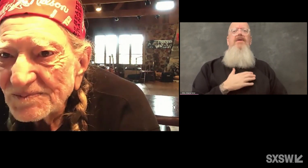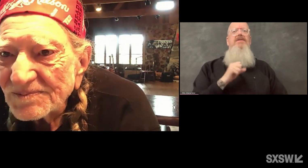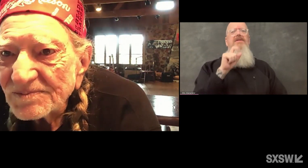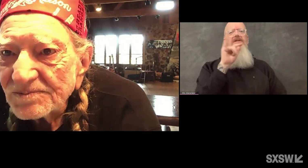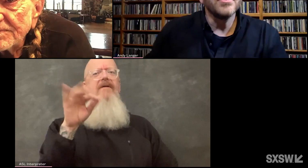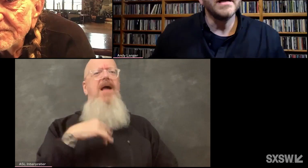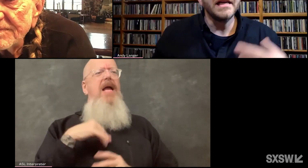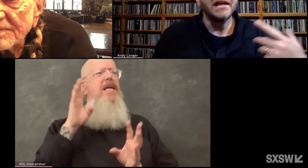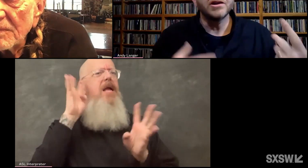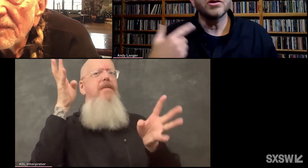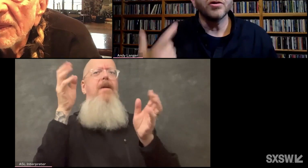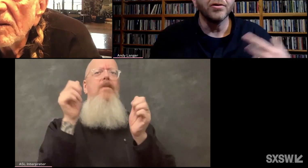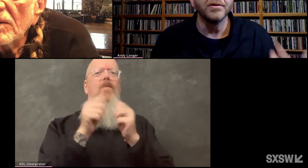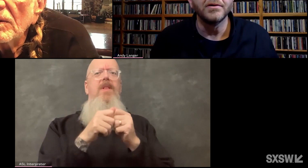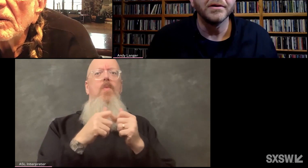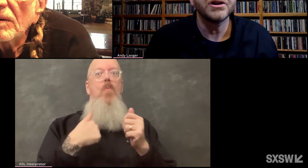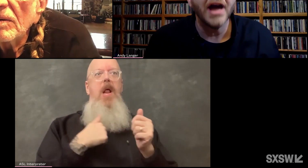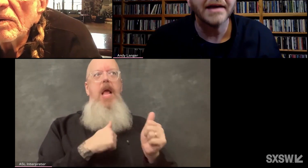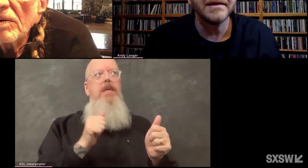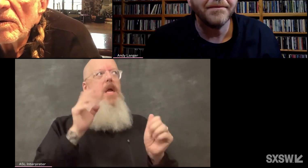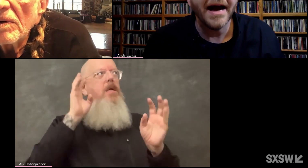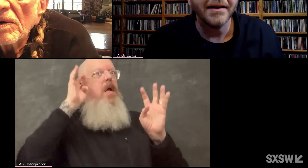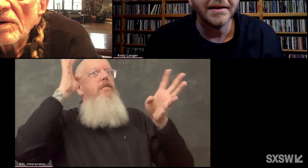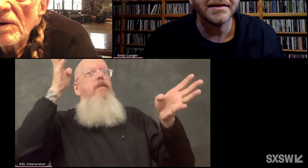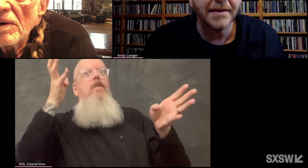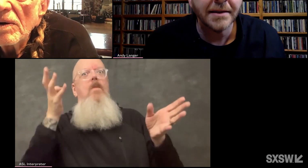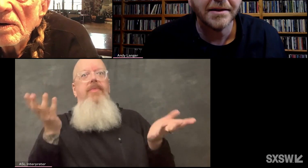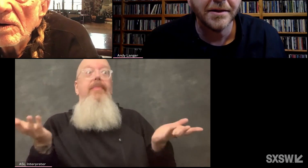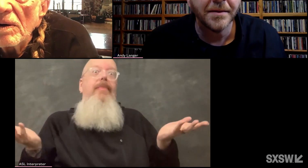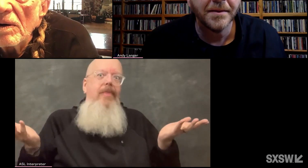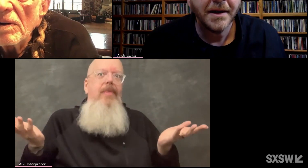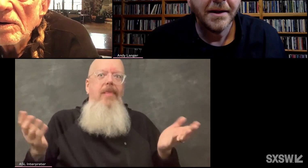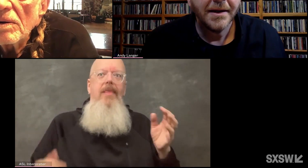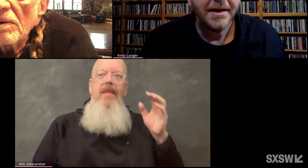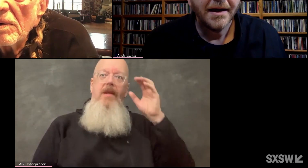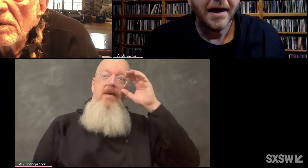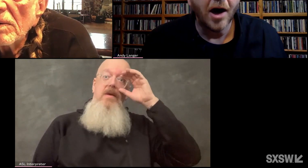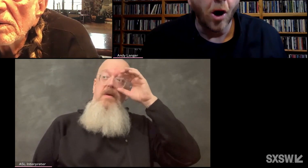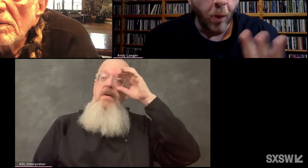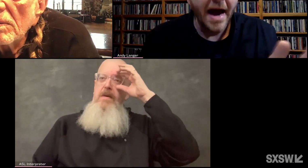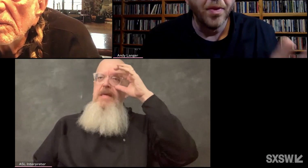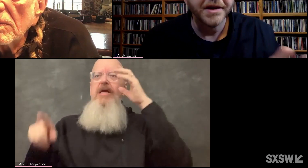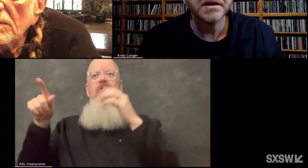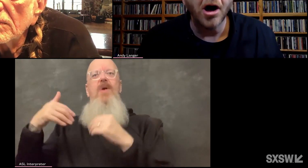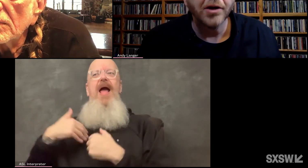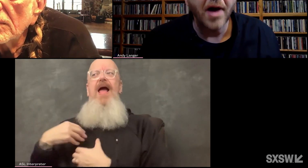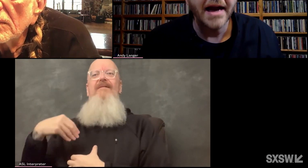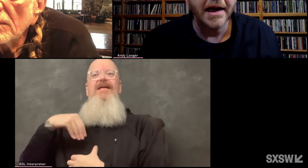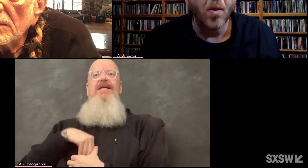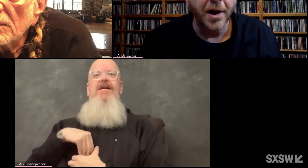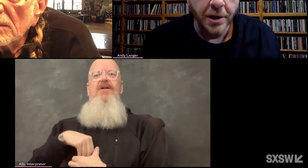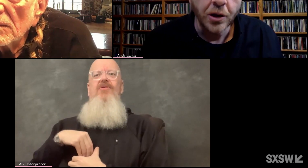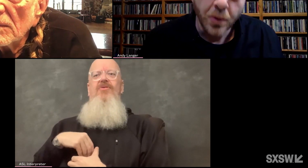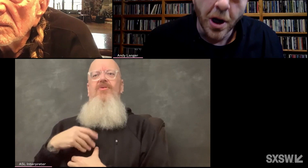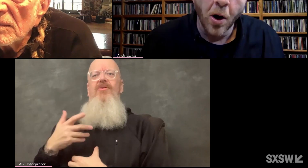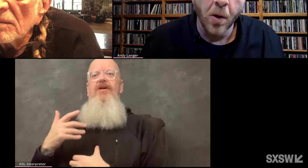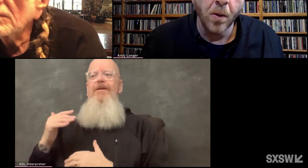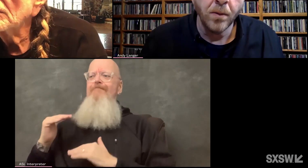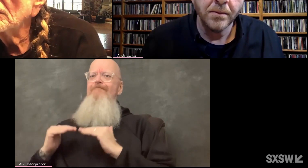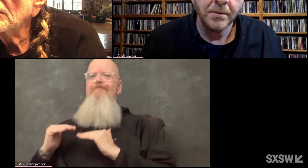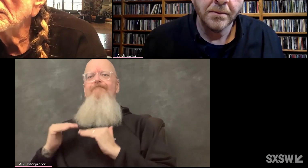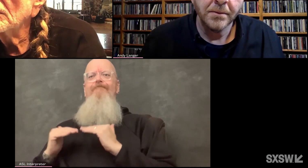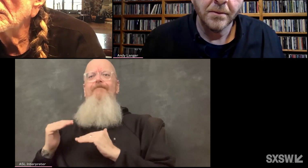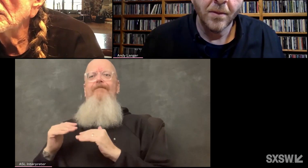I mean, is there an internal checks and balance system around the songwriting where you